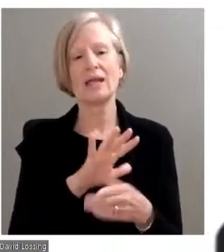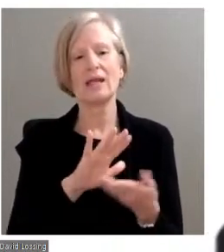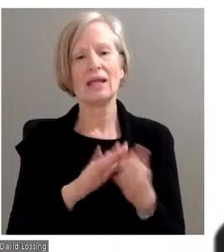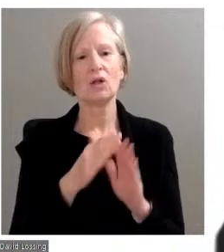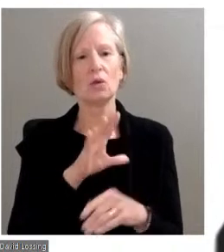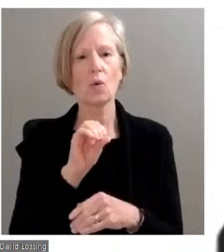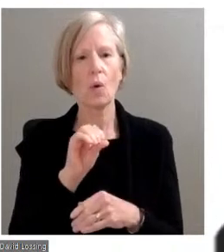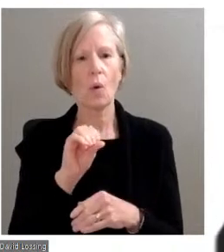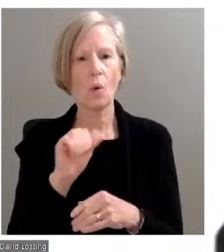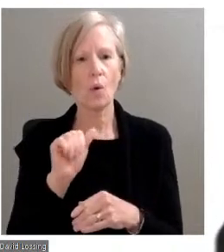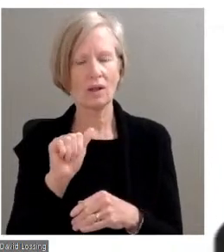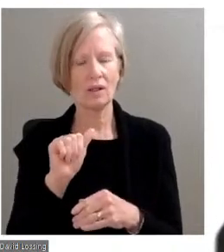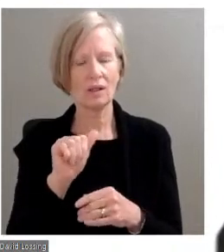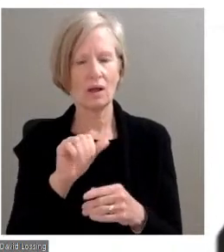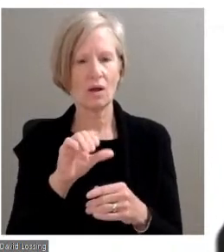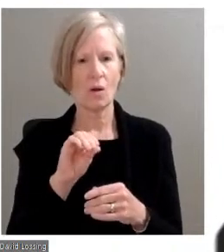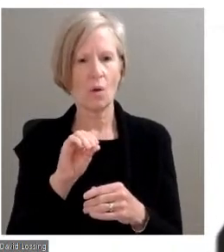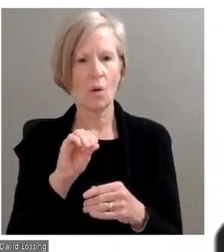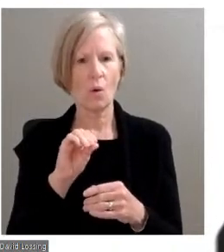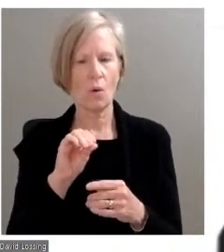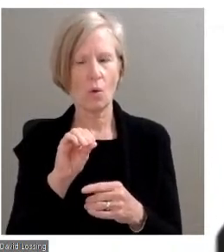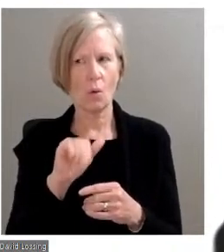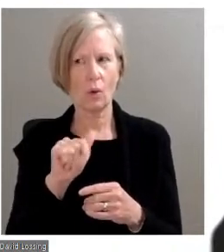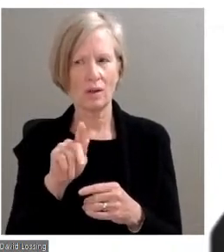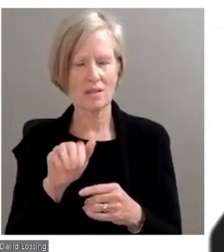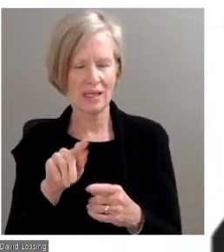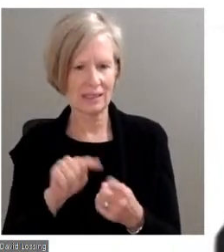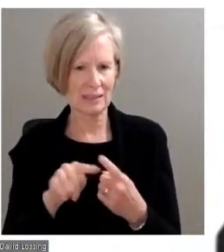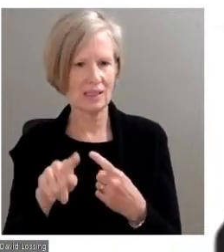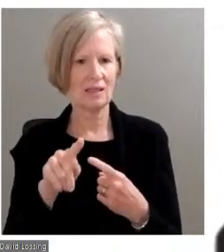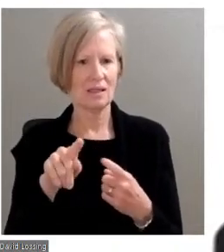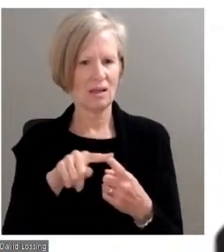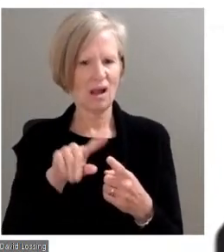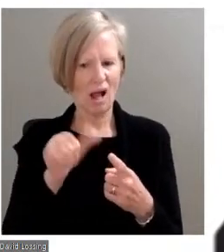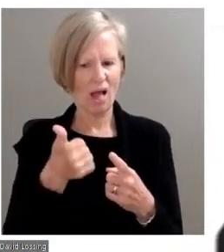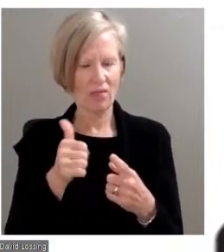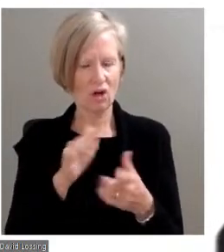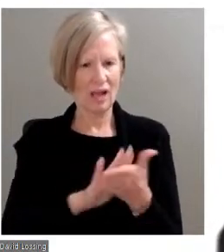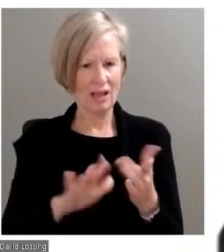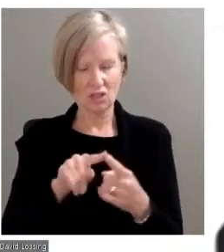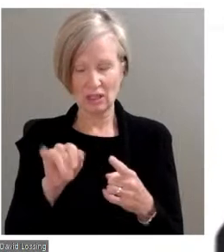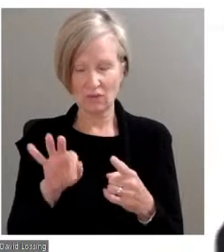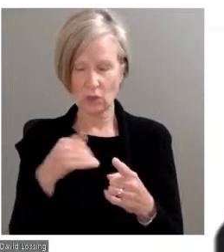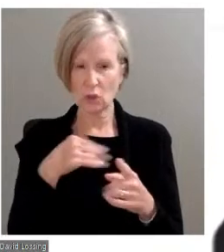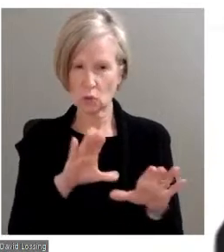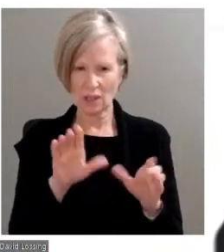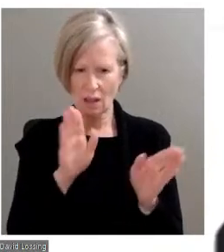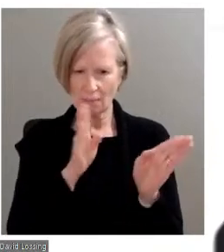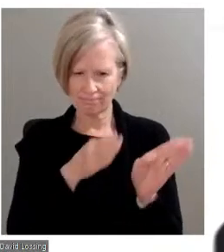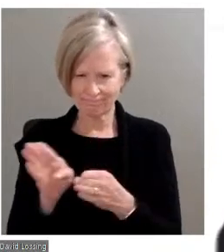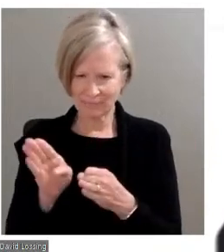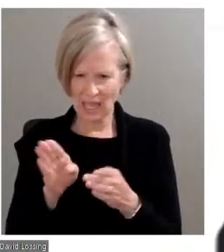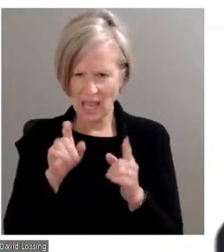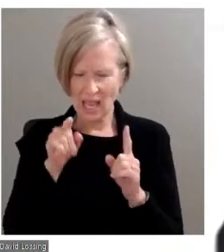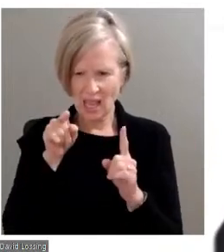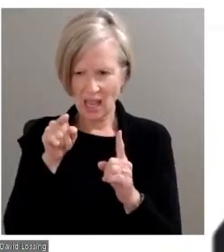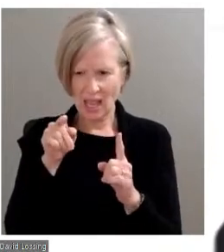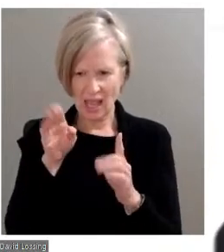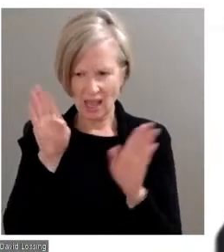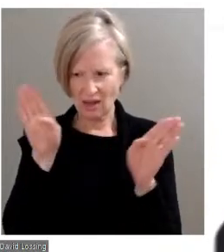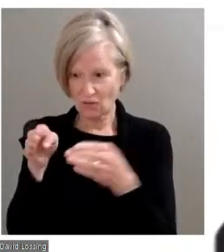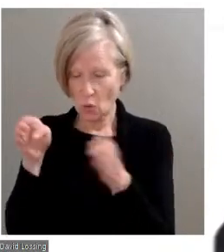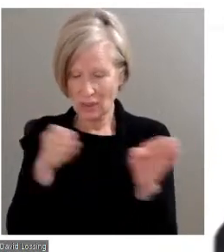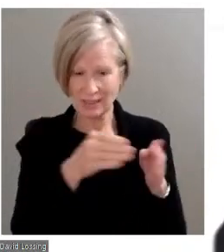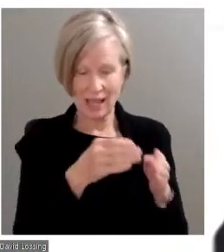Oakland, and Delta College, just north of us in Saginaw County. So if we do some strategic targeting on students in Tuscola,